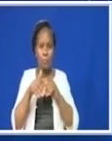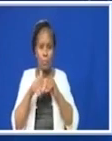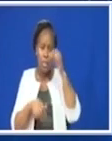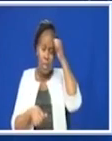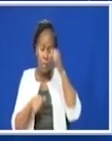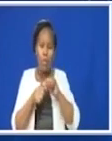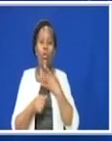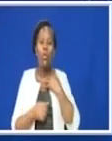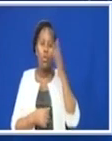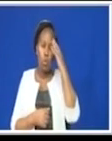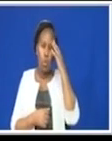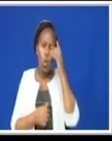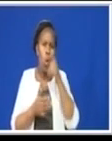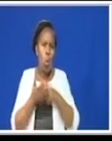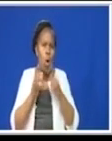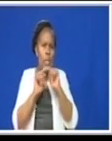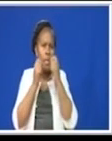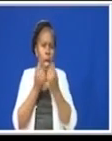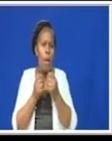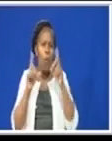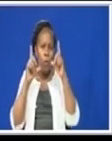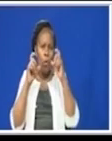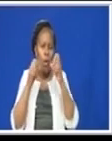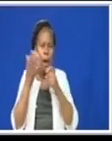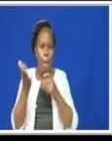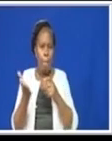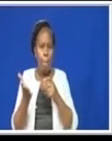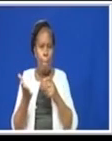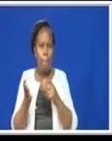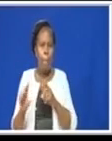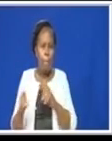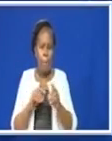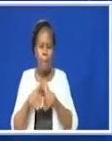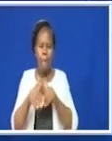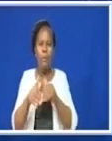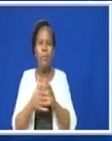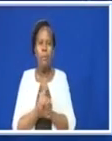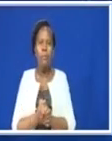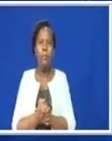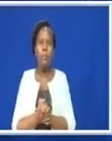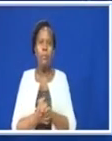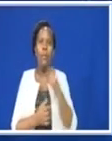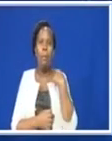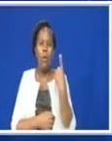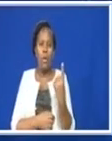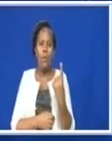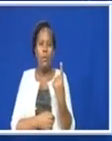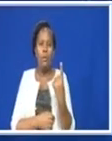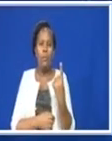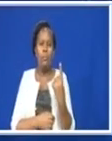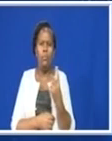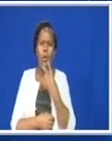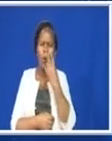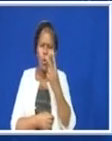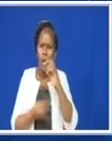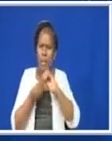we want to know what kind of photograph is this. So we do the following. Number one. Look